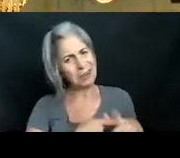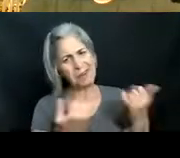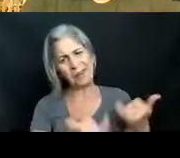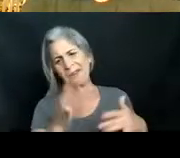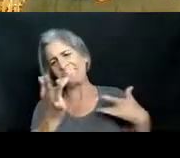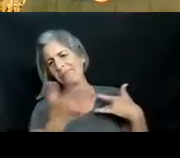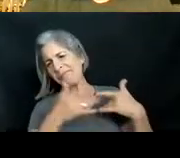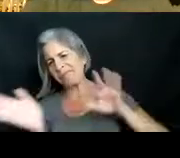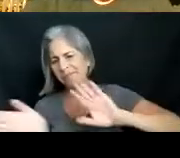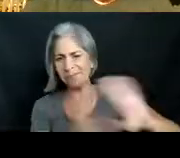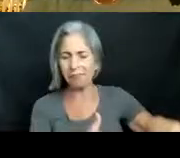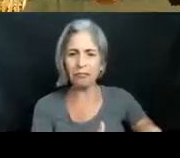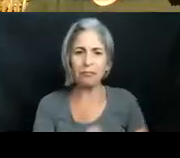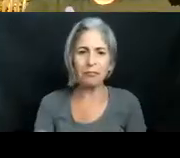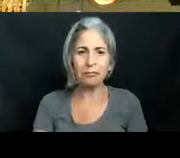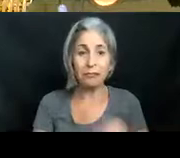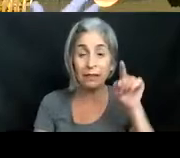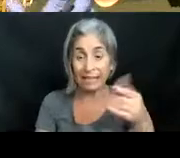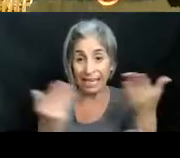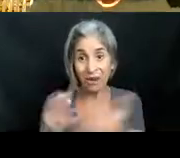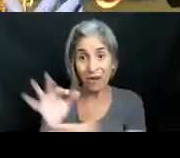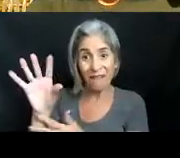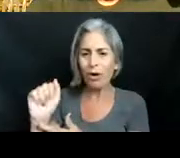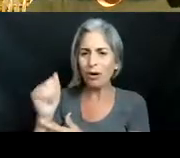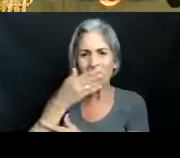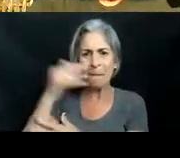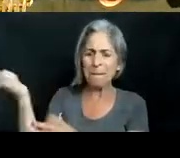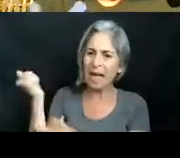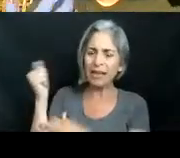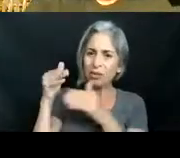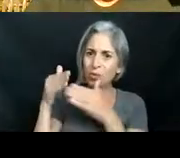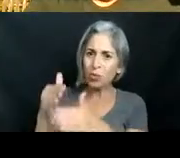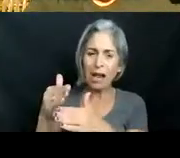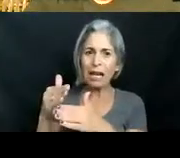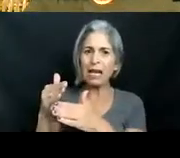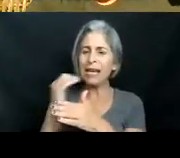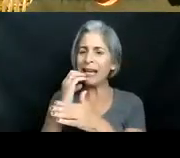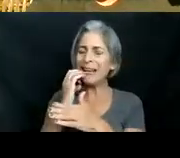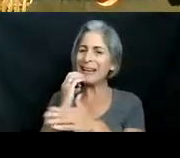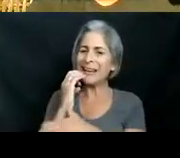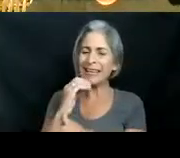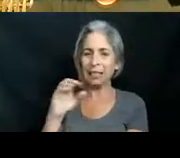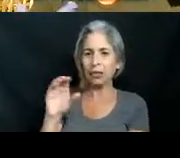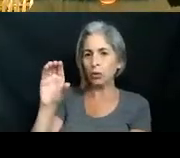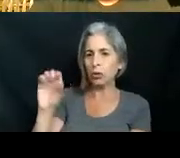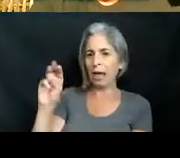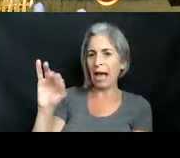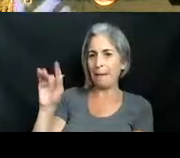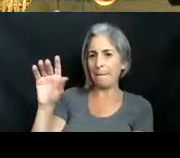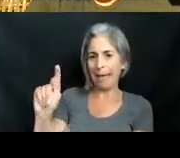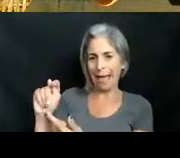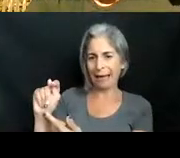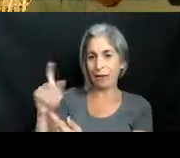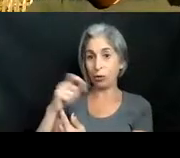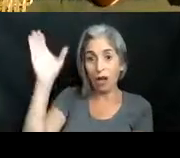is super popular, especially down here in Florida, and it is one of the best ways to combat the invasive species like lionfish where you could just hunt them.